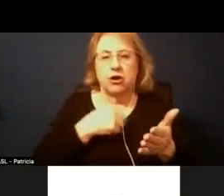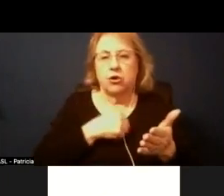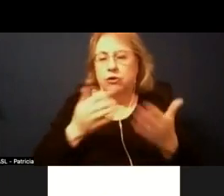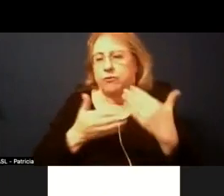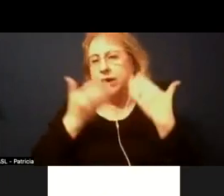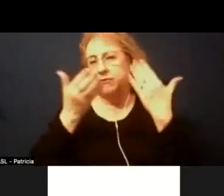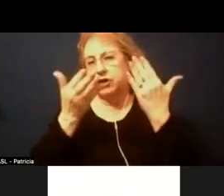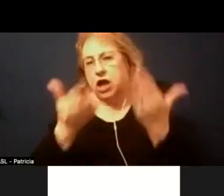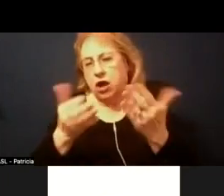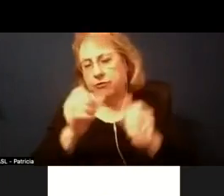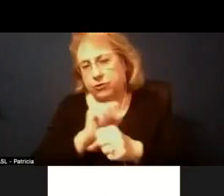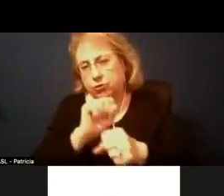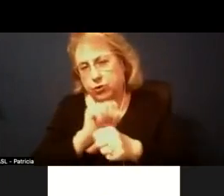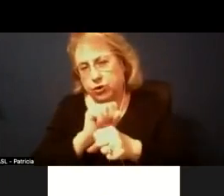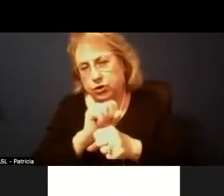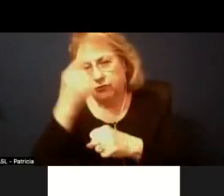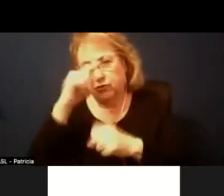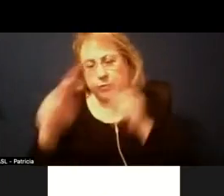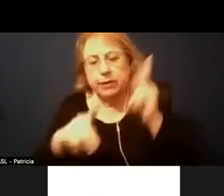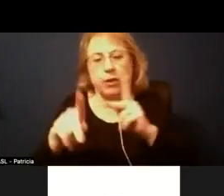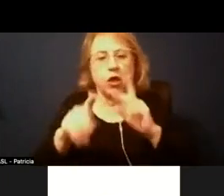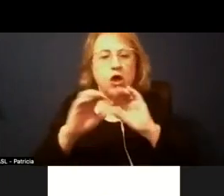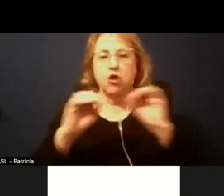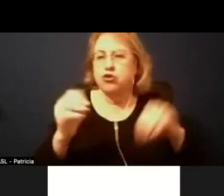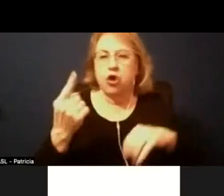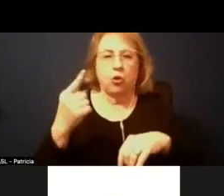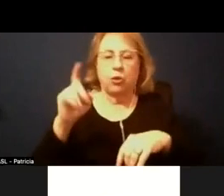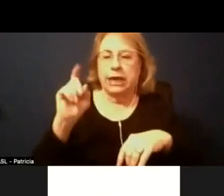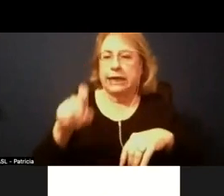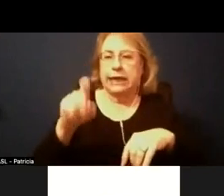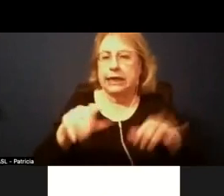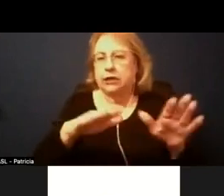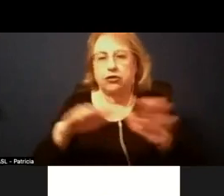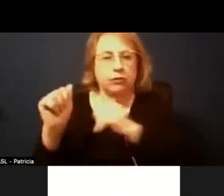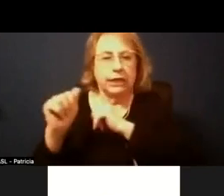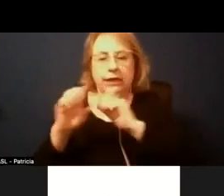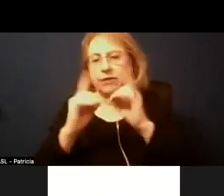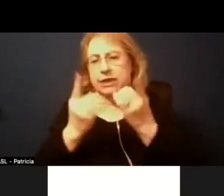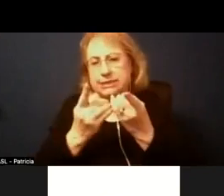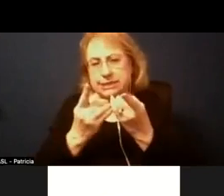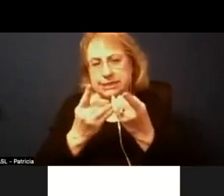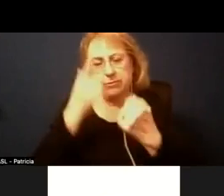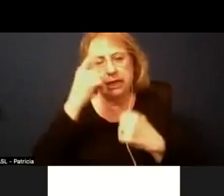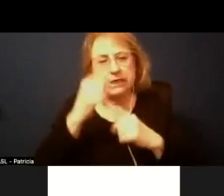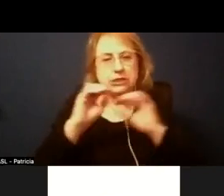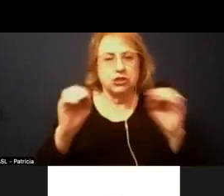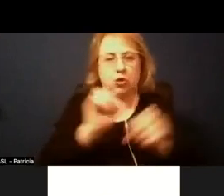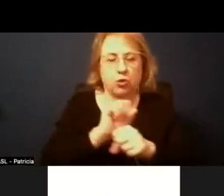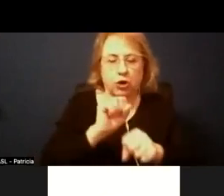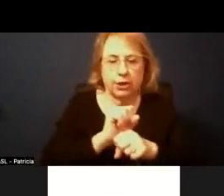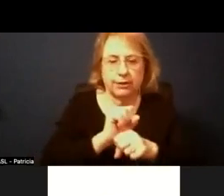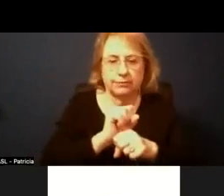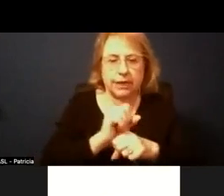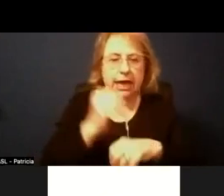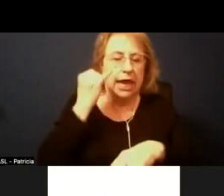to people so no one has um needed to you know leave the district because there was a lack of work um even if we're not